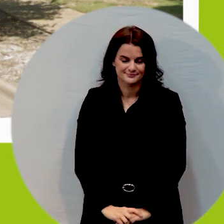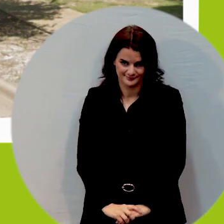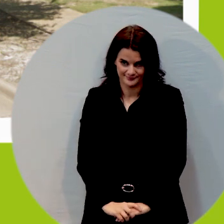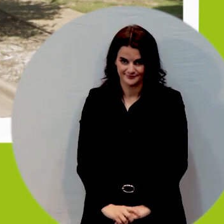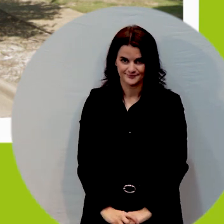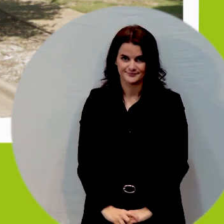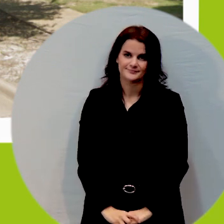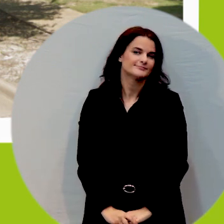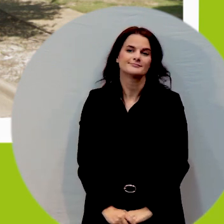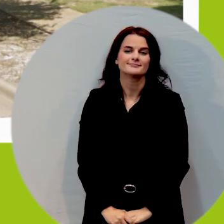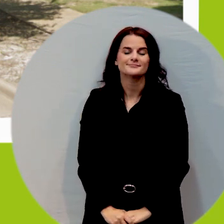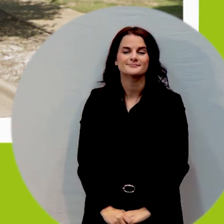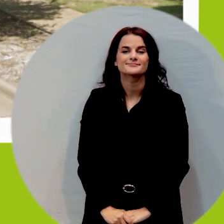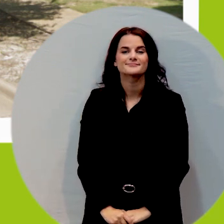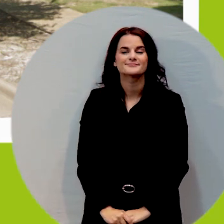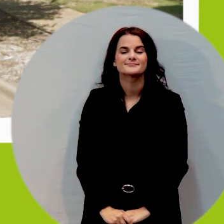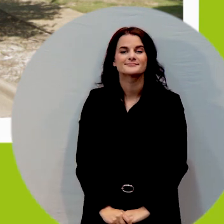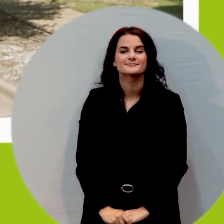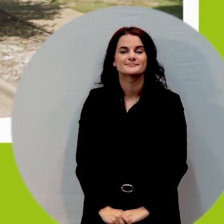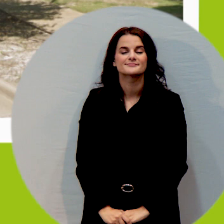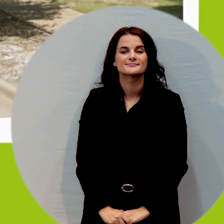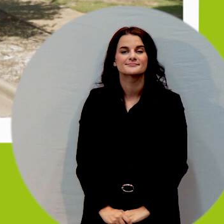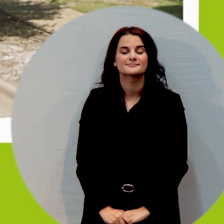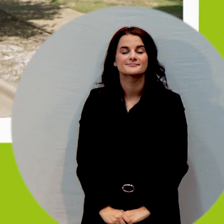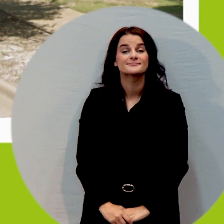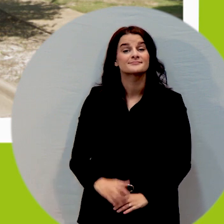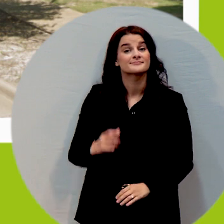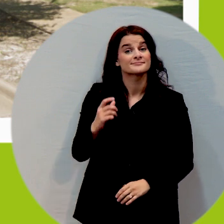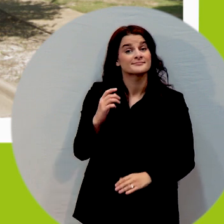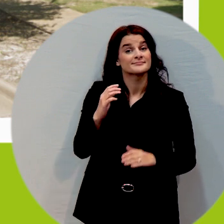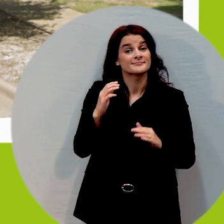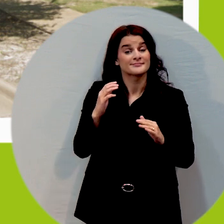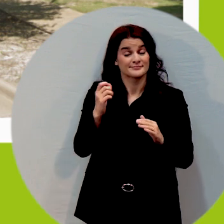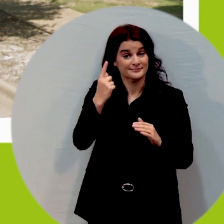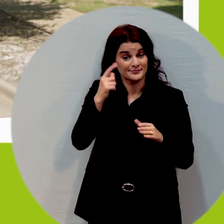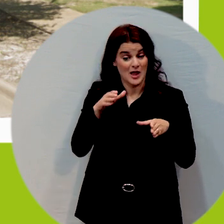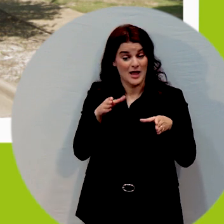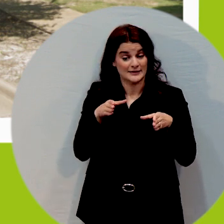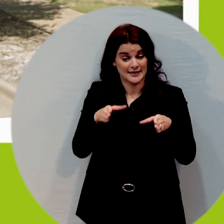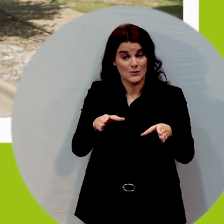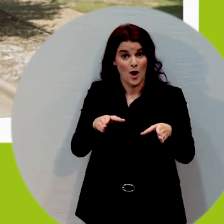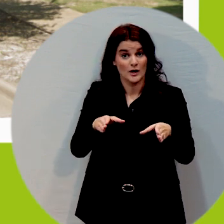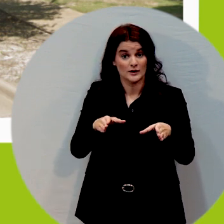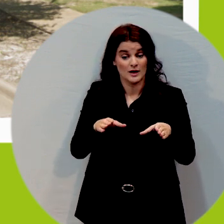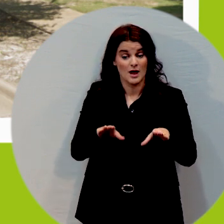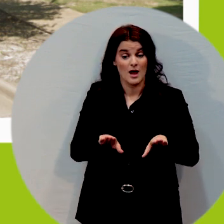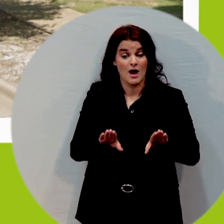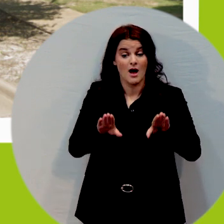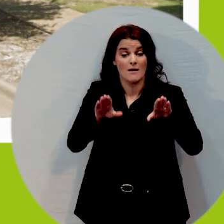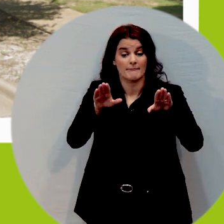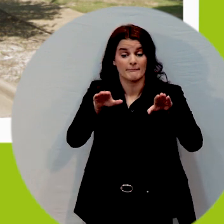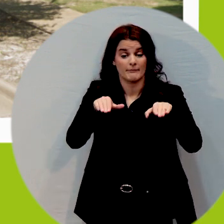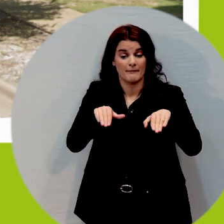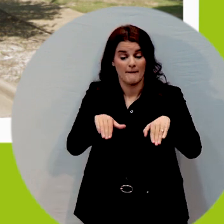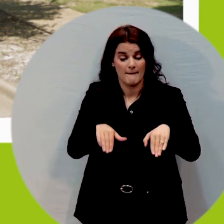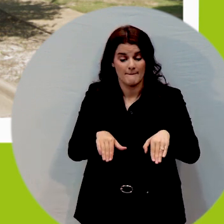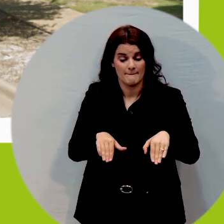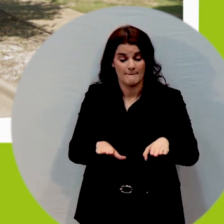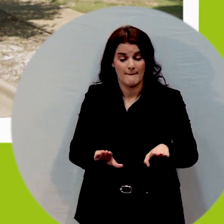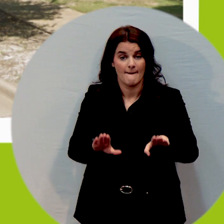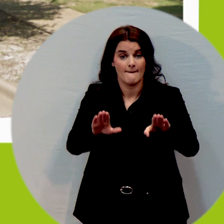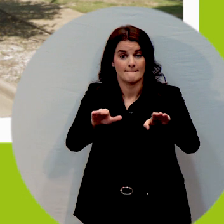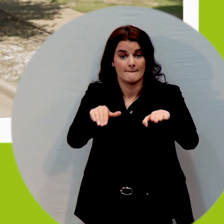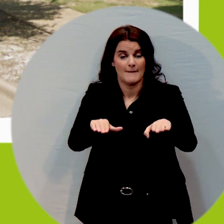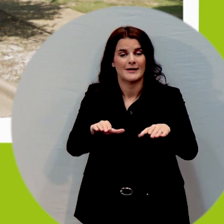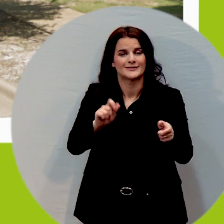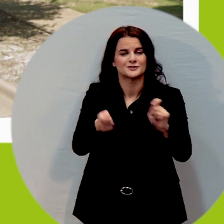The a change in level on the sidewalk is essentially between two panels one of them they're not plain so